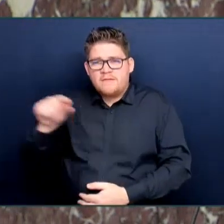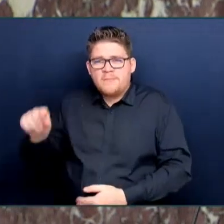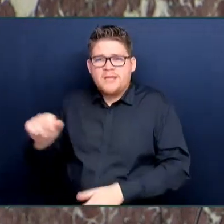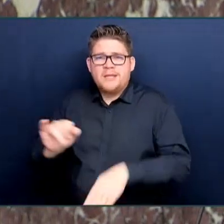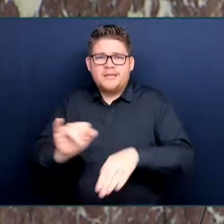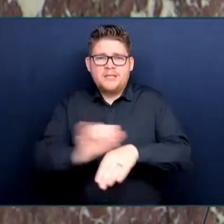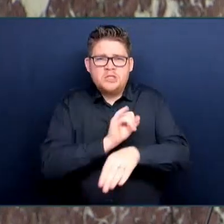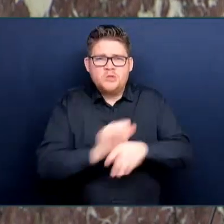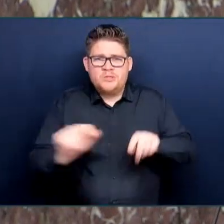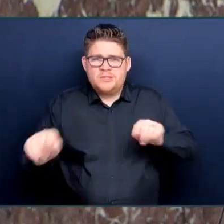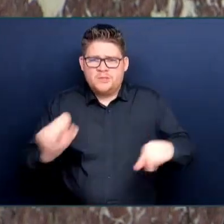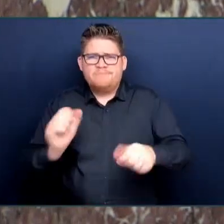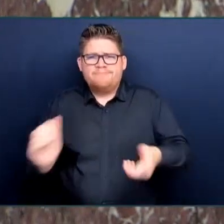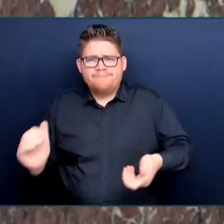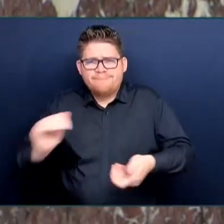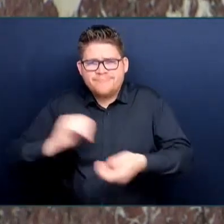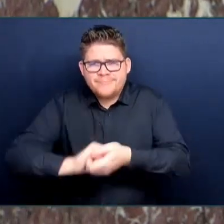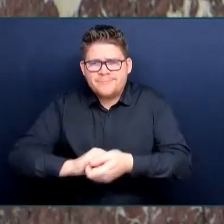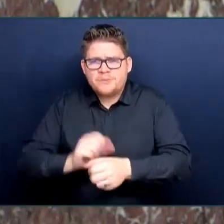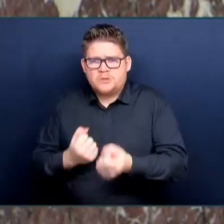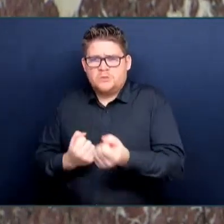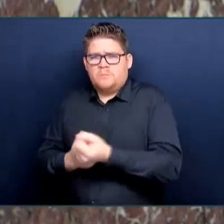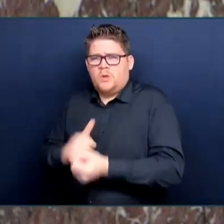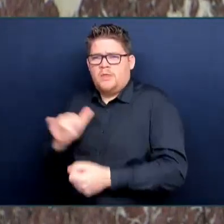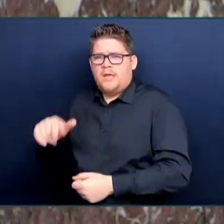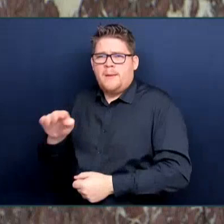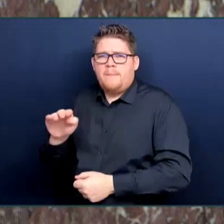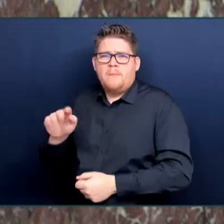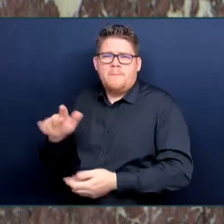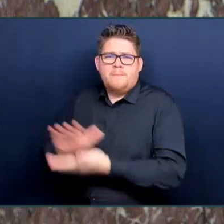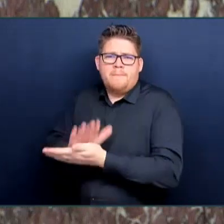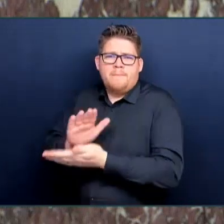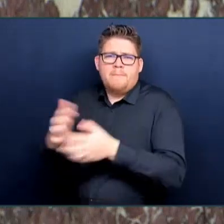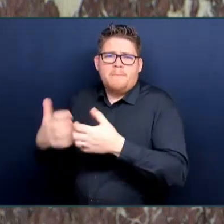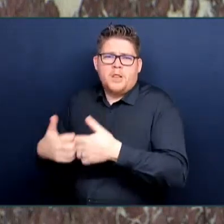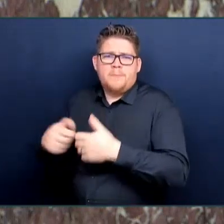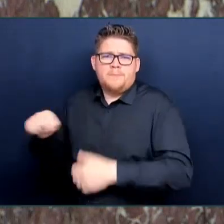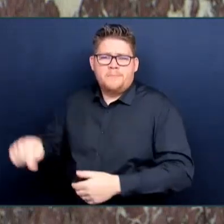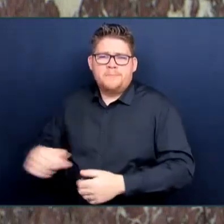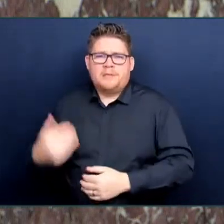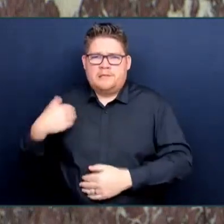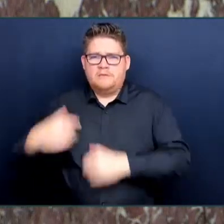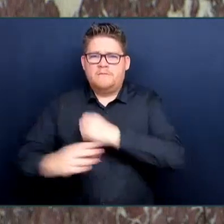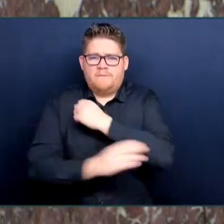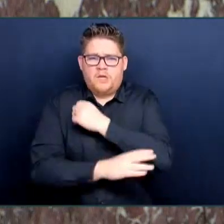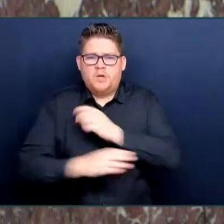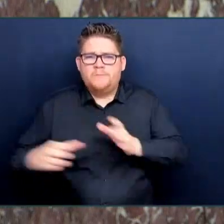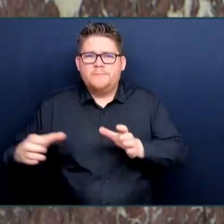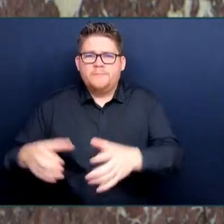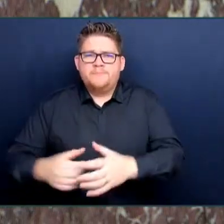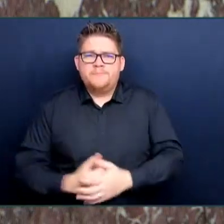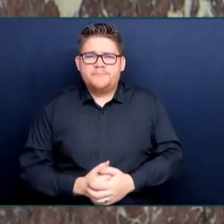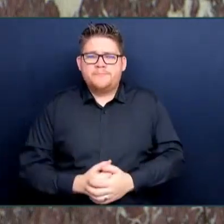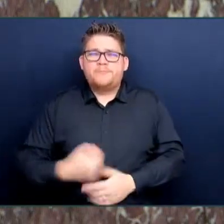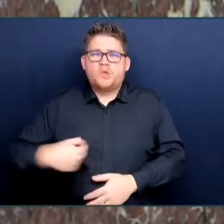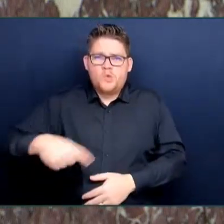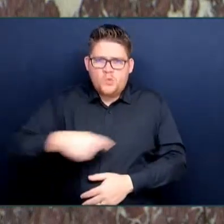the fall of last year through the Pulp Fibre Supply Force, Mr. Speaker. We understand these issues, and we're addressing them.